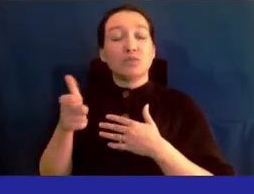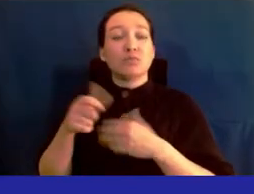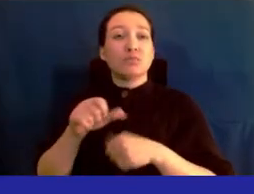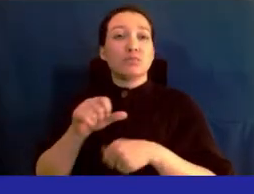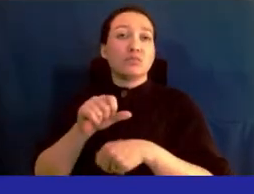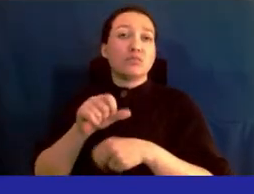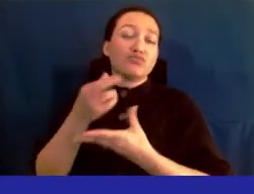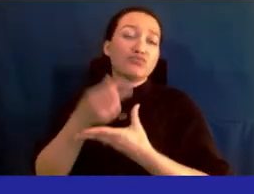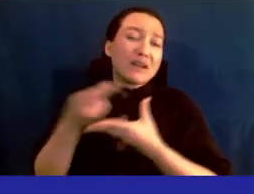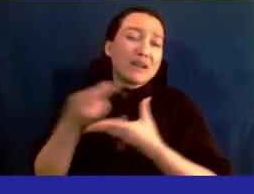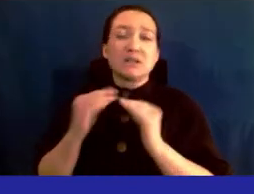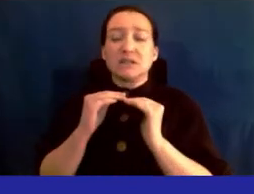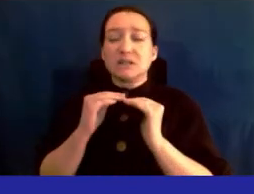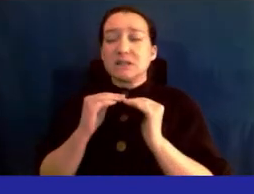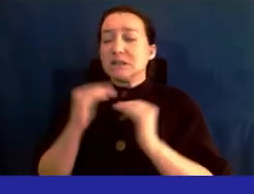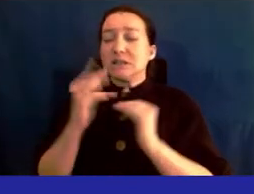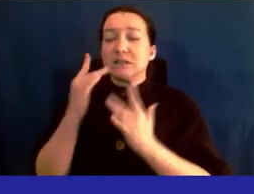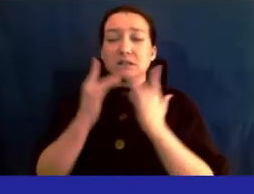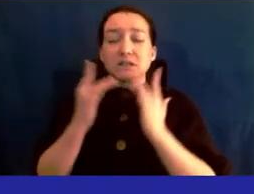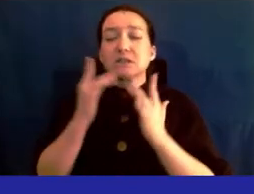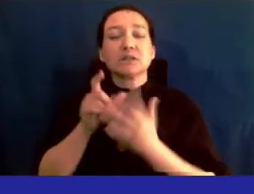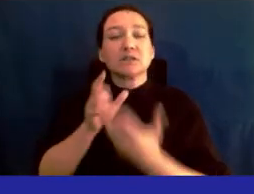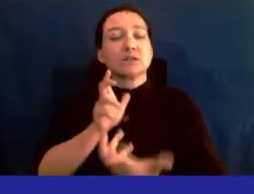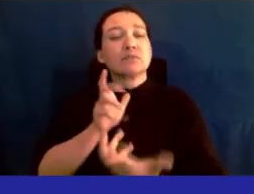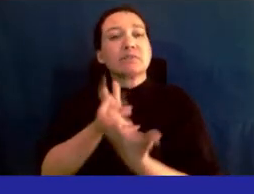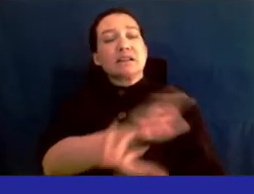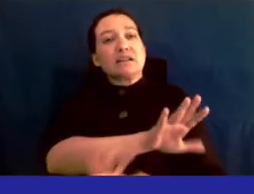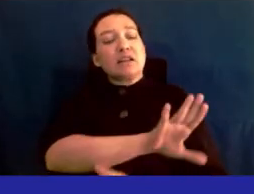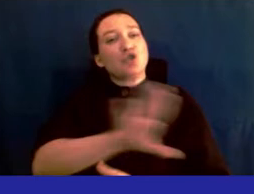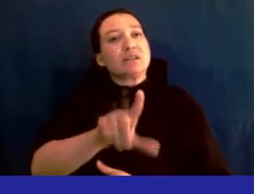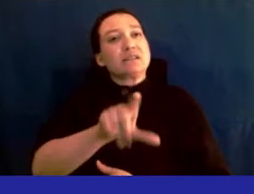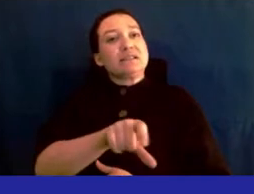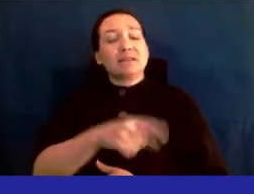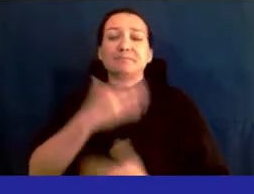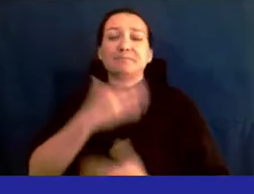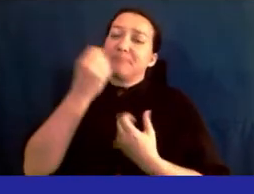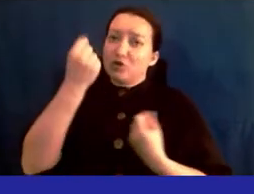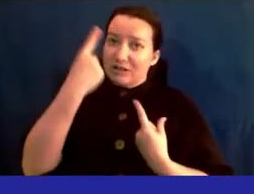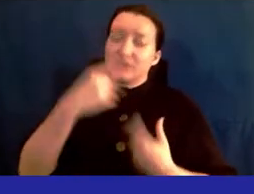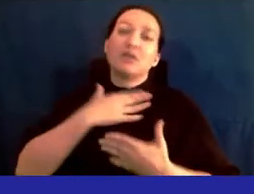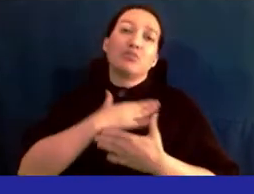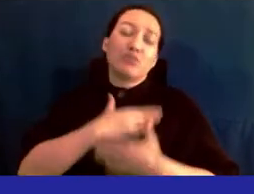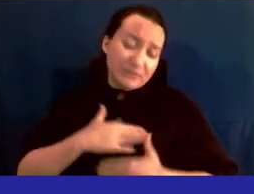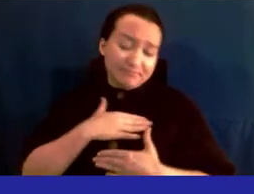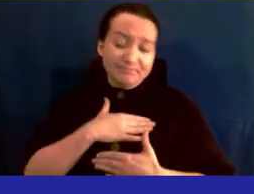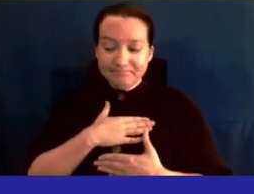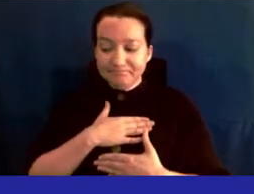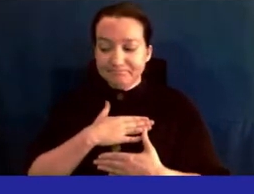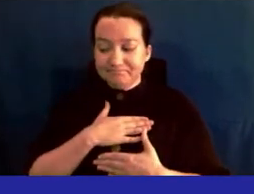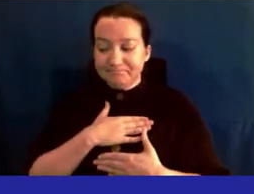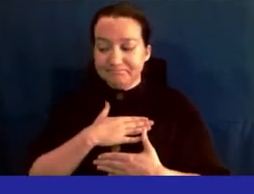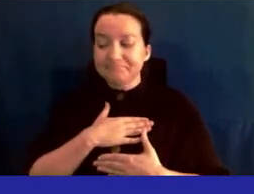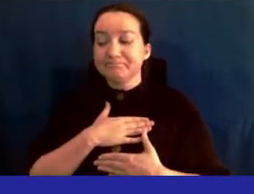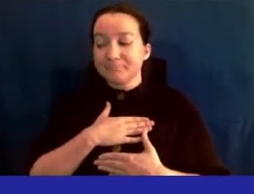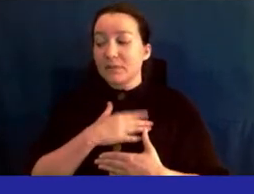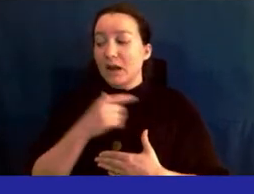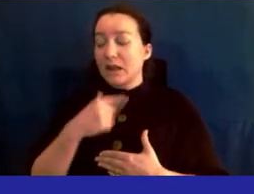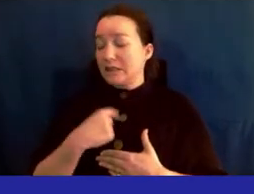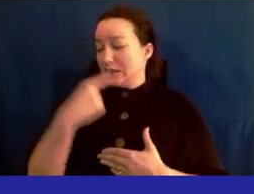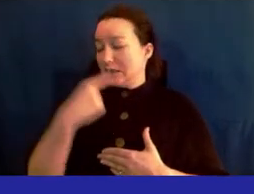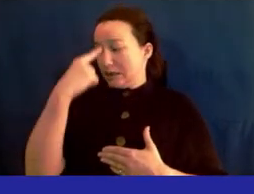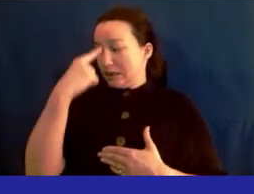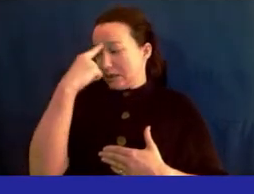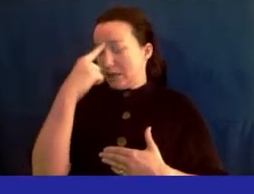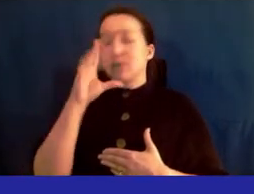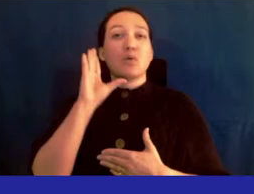resources to meet those needs, and I do understand that. I do appreciate it. I believe that